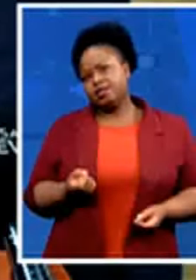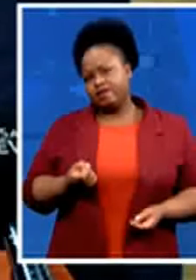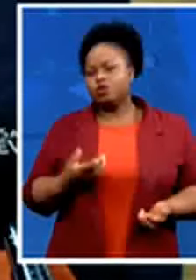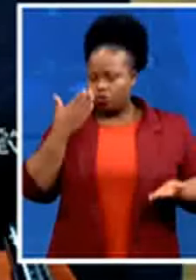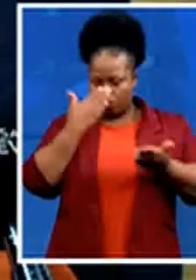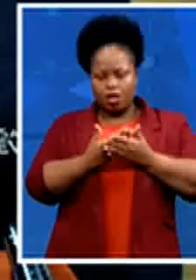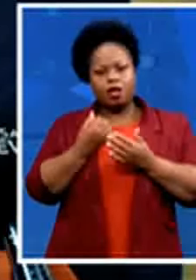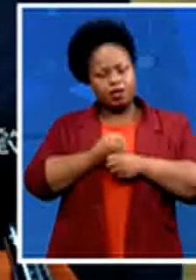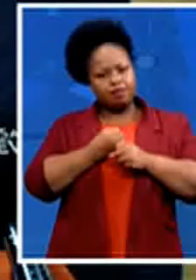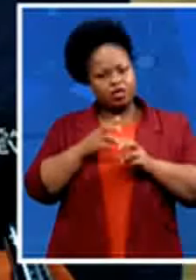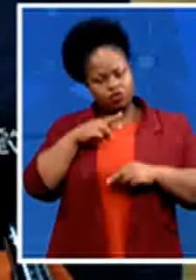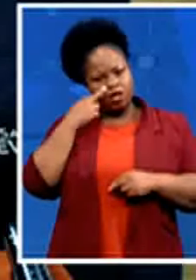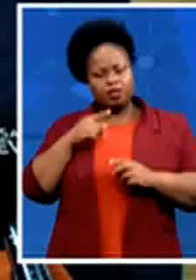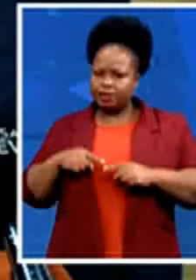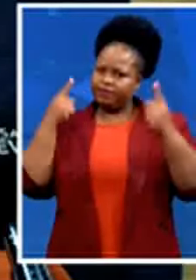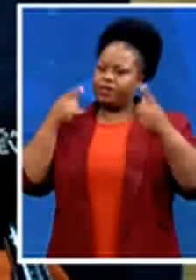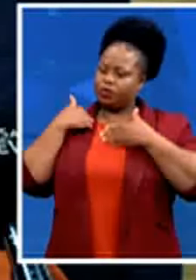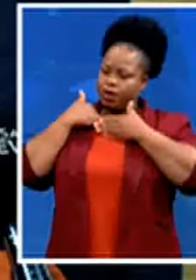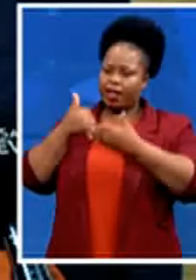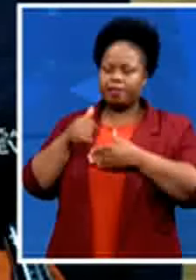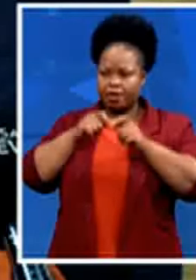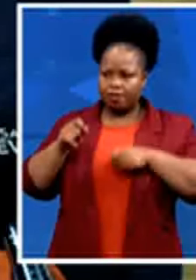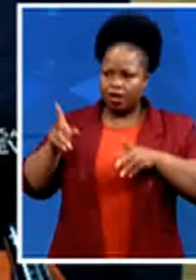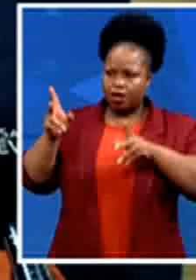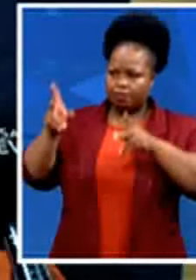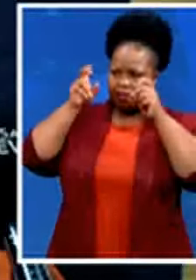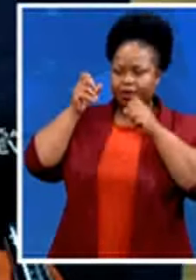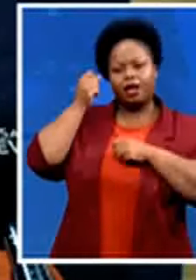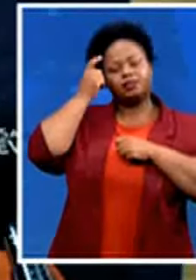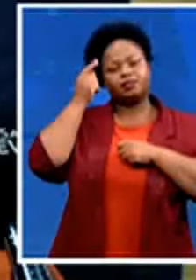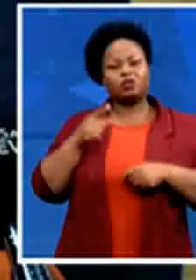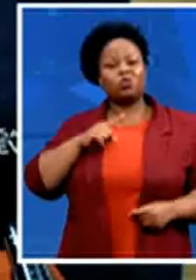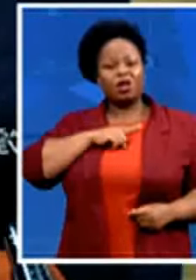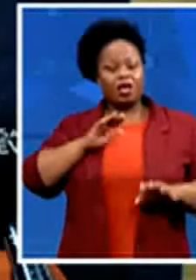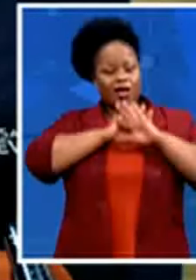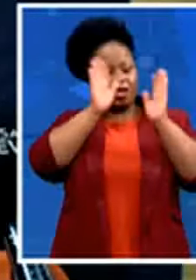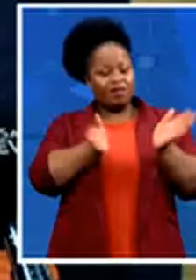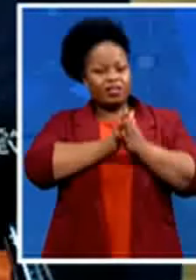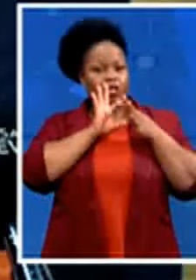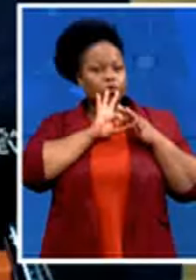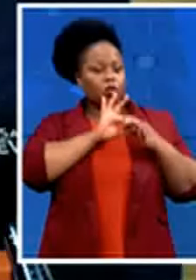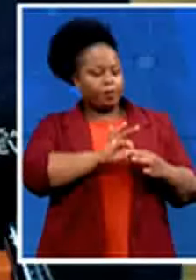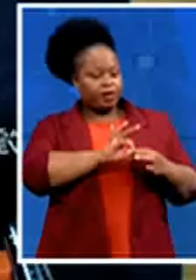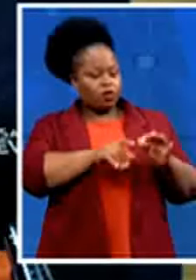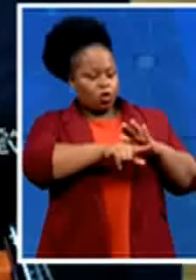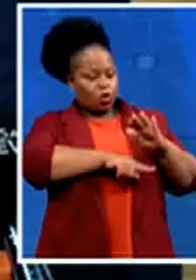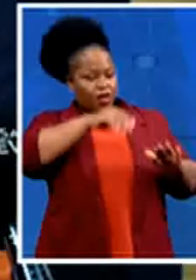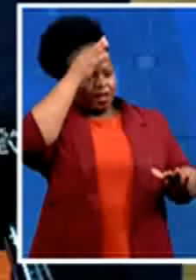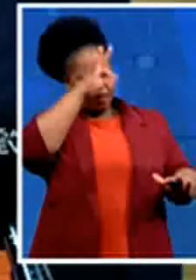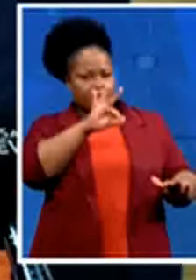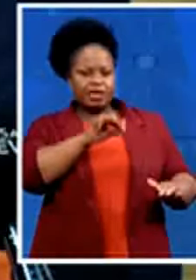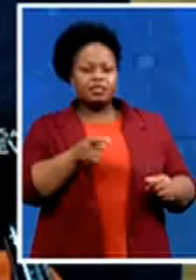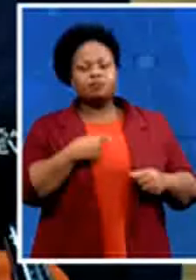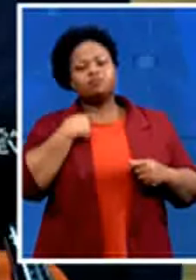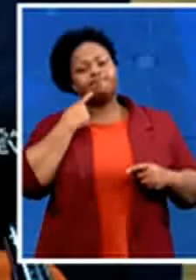and that the commitments that we are making for local government is achievable people because